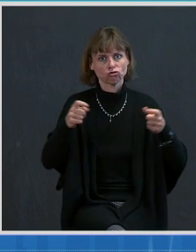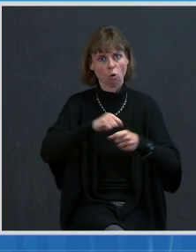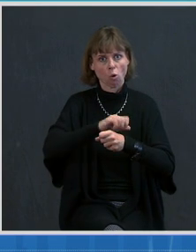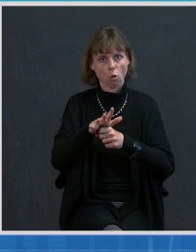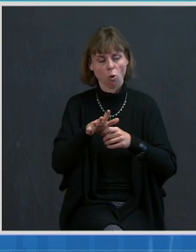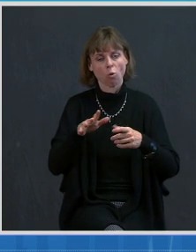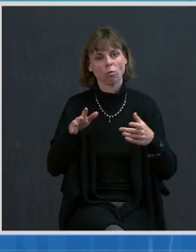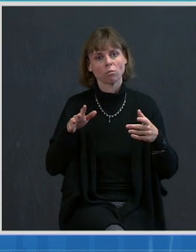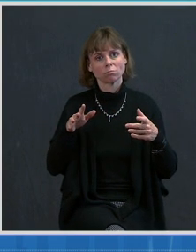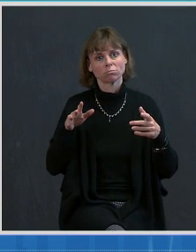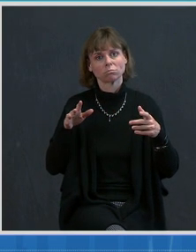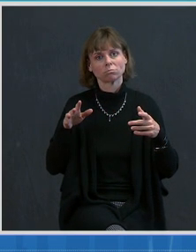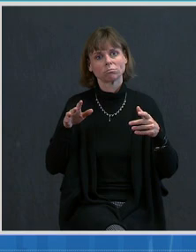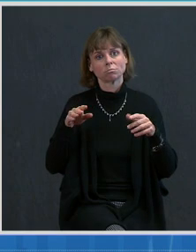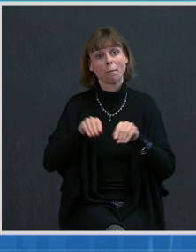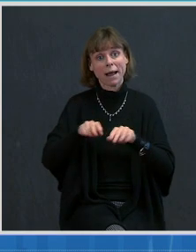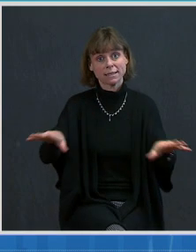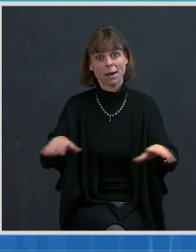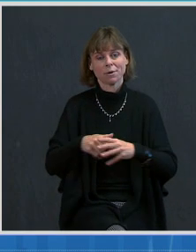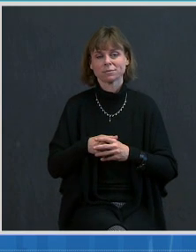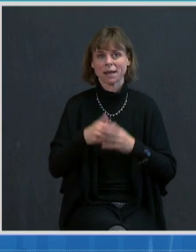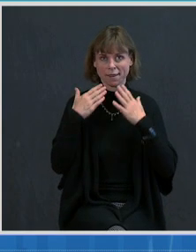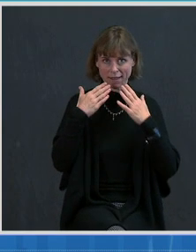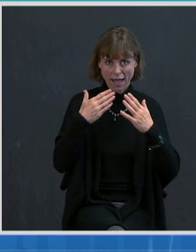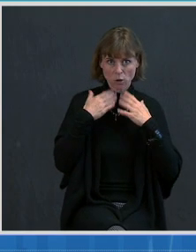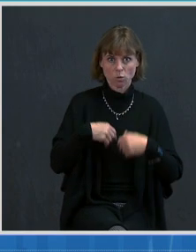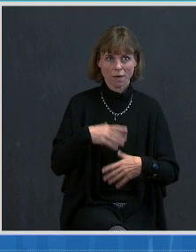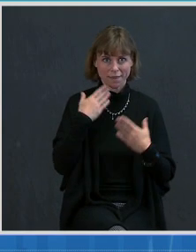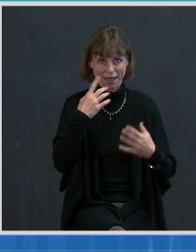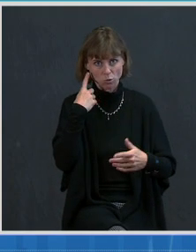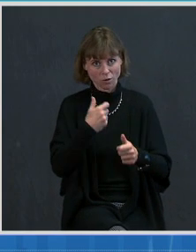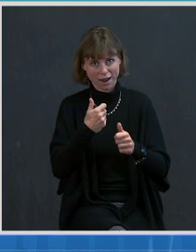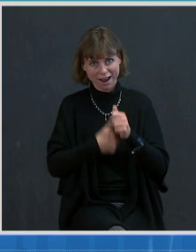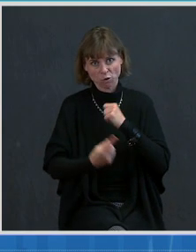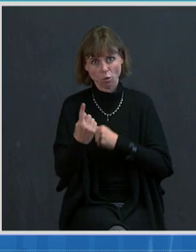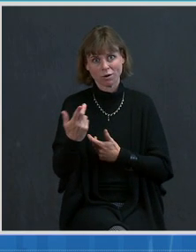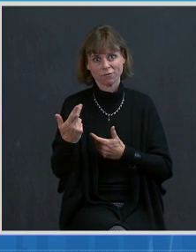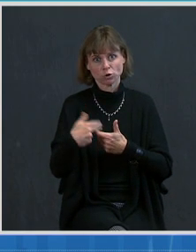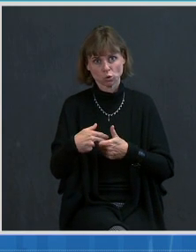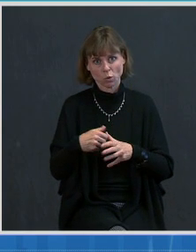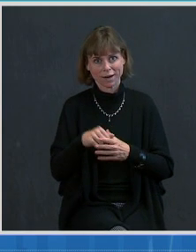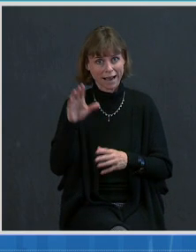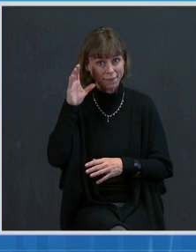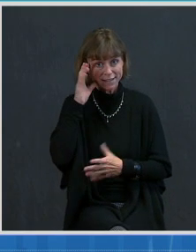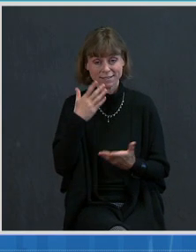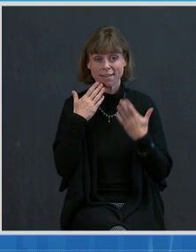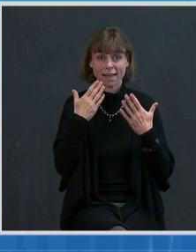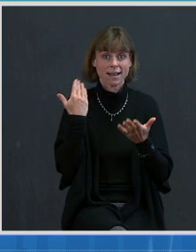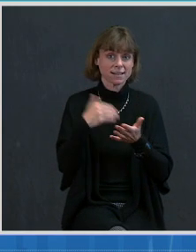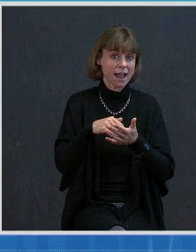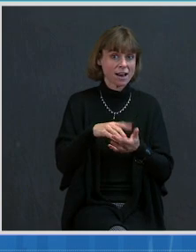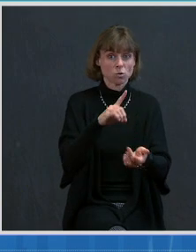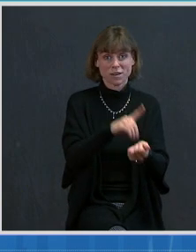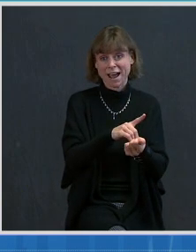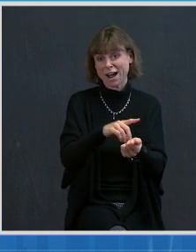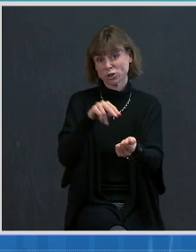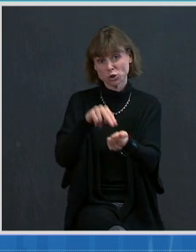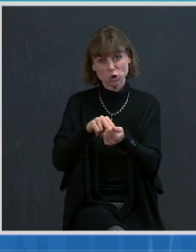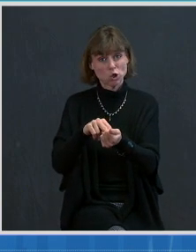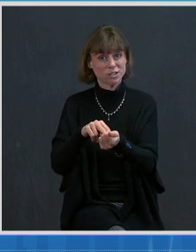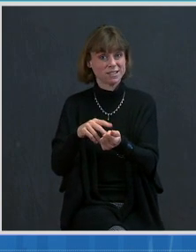Thank you. And thank you all for listening in. And I really want to thank again the doctors, nurses, physicians, vaccinators,